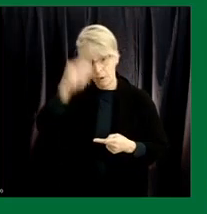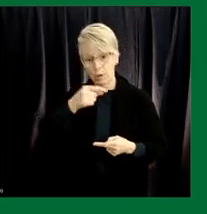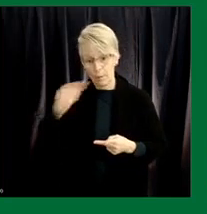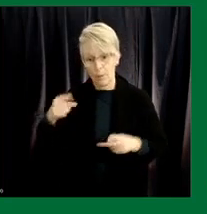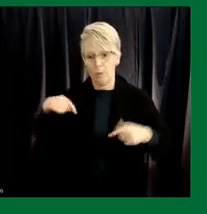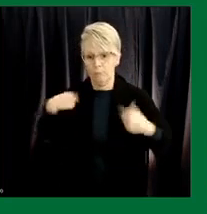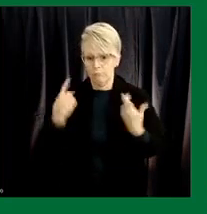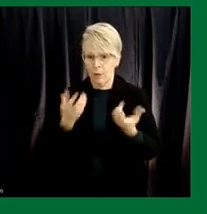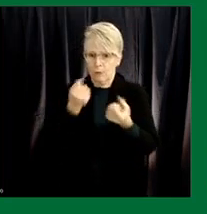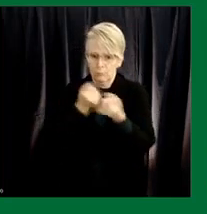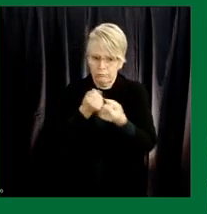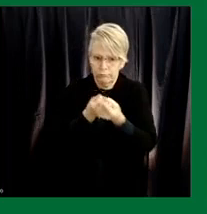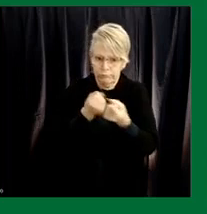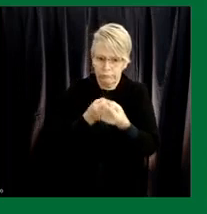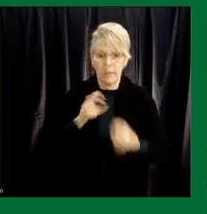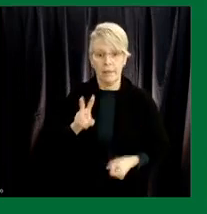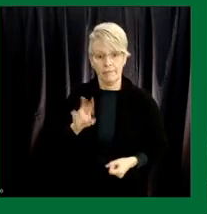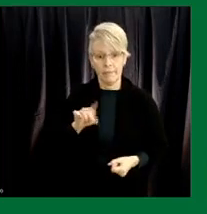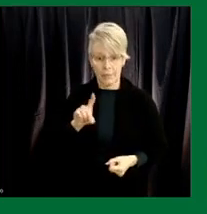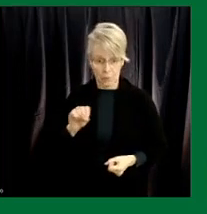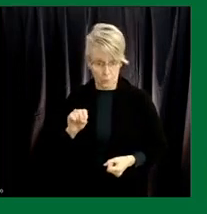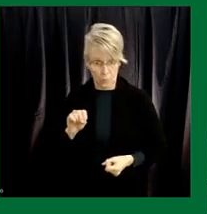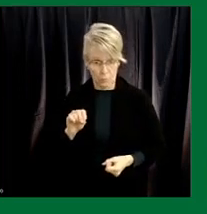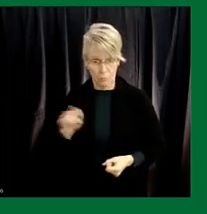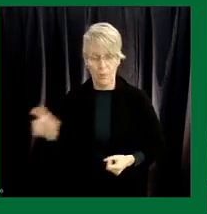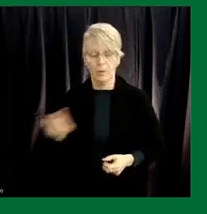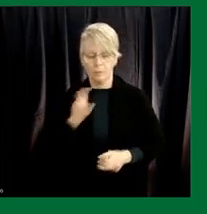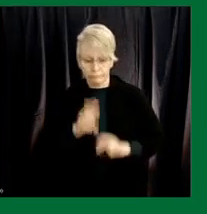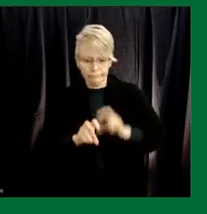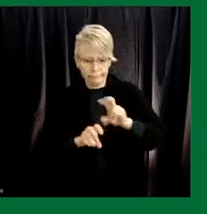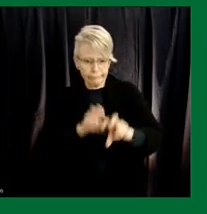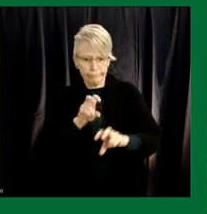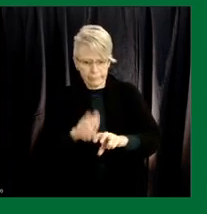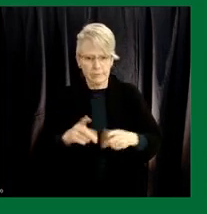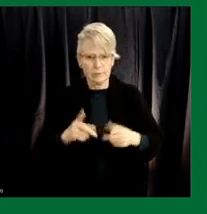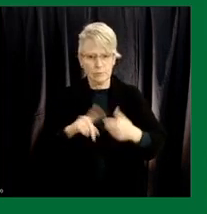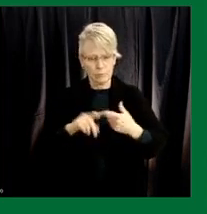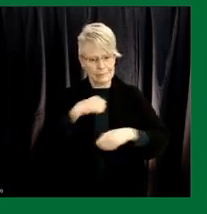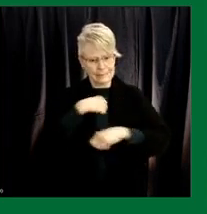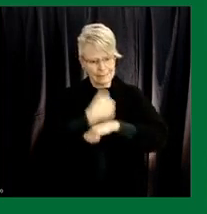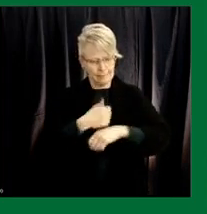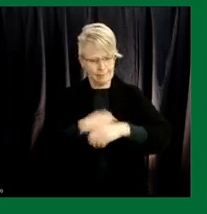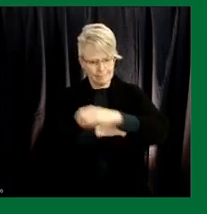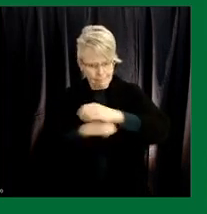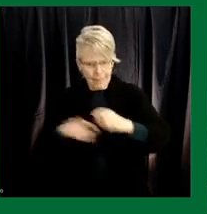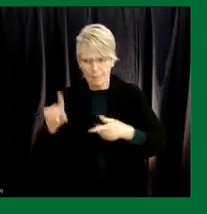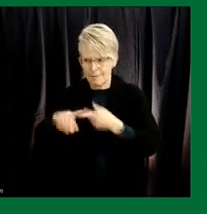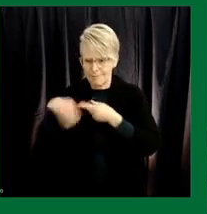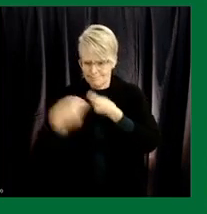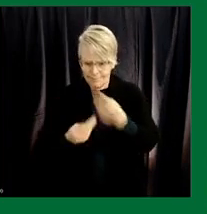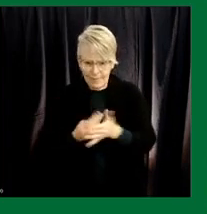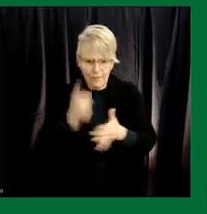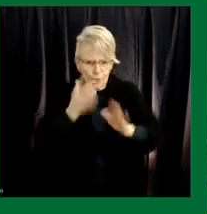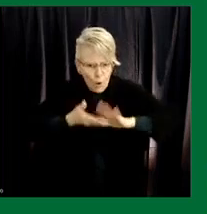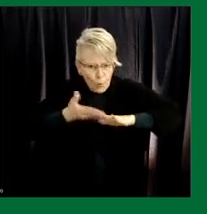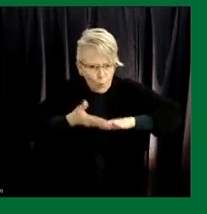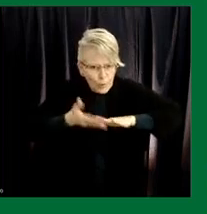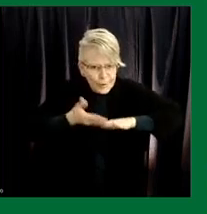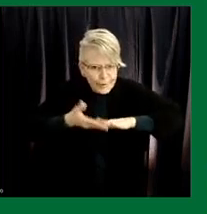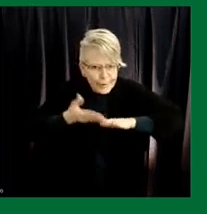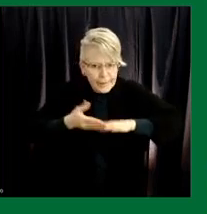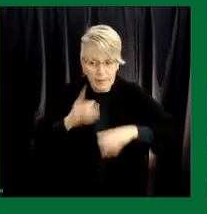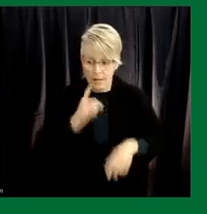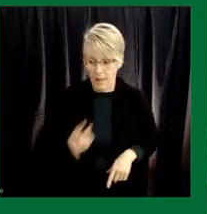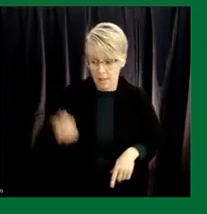supporting veto both through investments into the infrastructure but also through operating support so just last